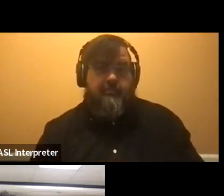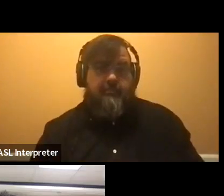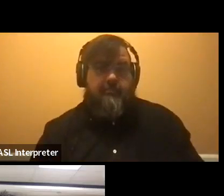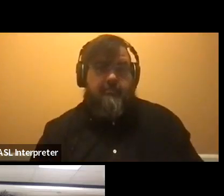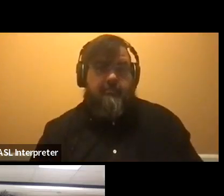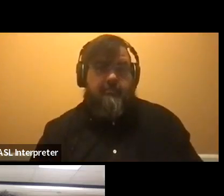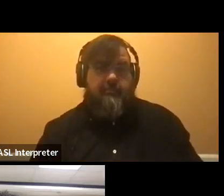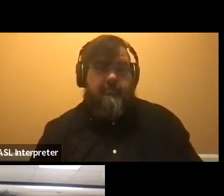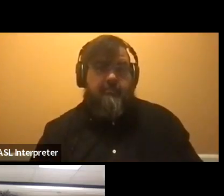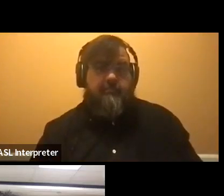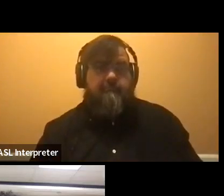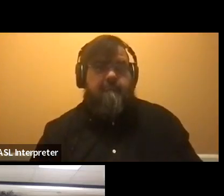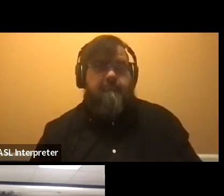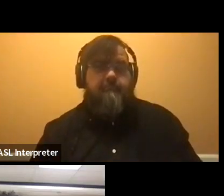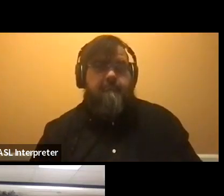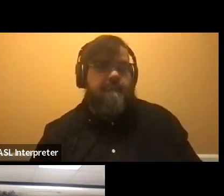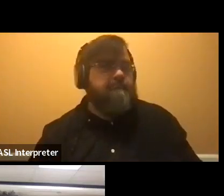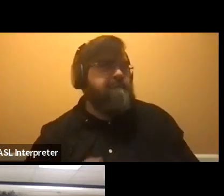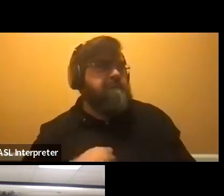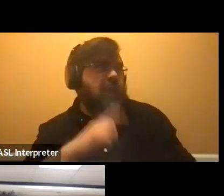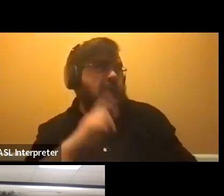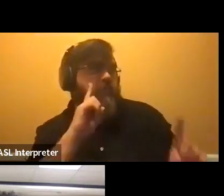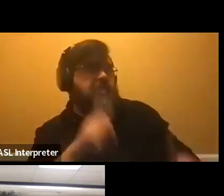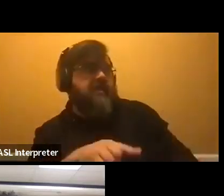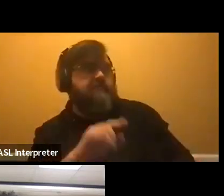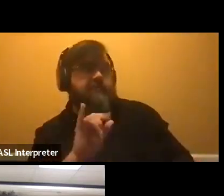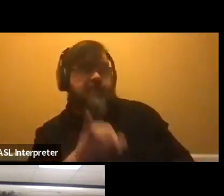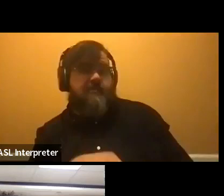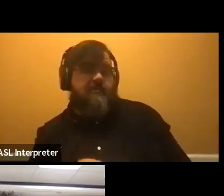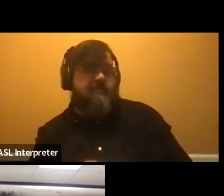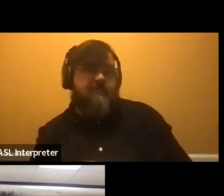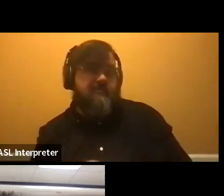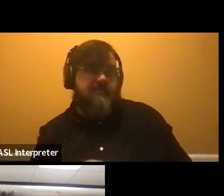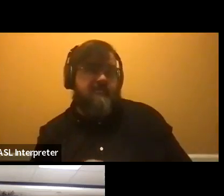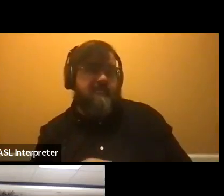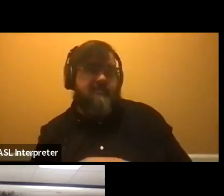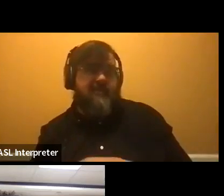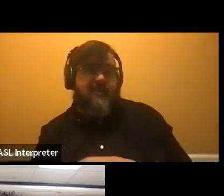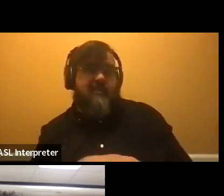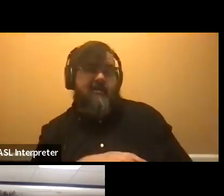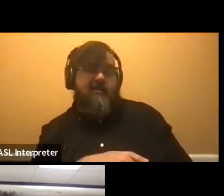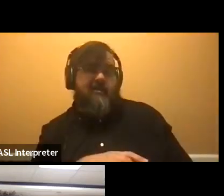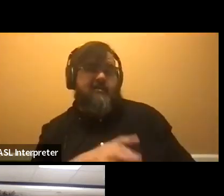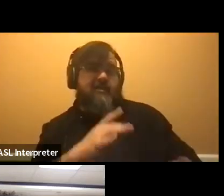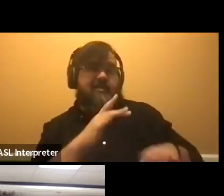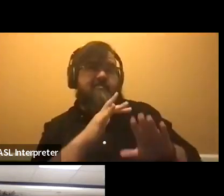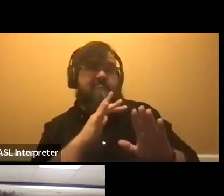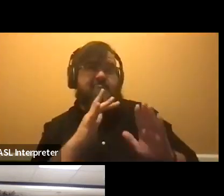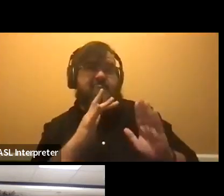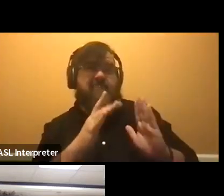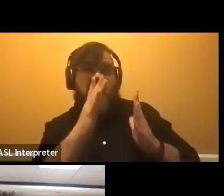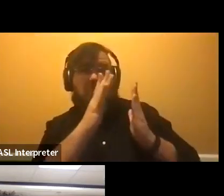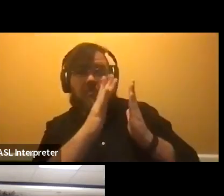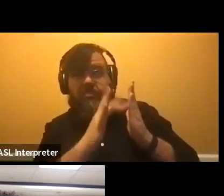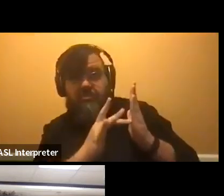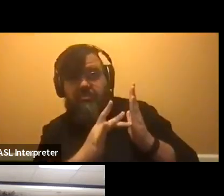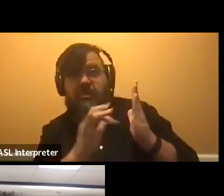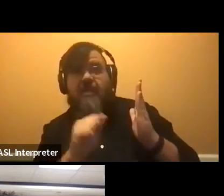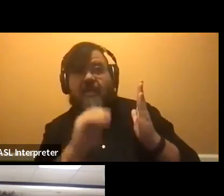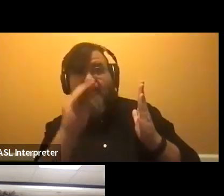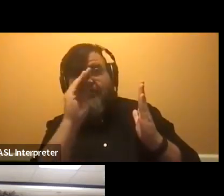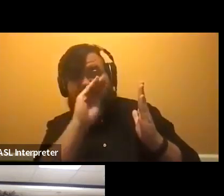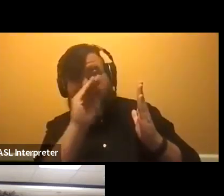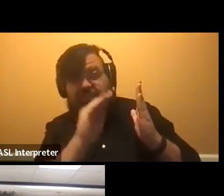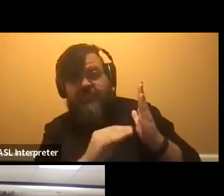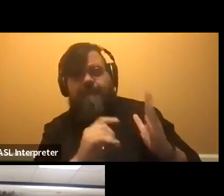Yeah, uh, I think that I would agree with that. That's just space that you might be, you could take up with, you know, something else. Um, so it's